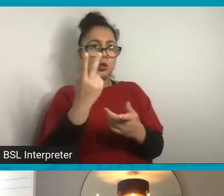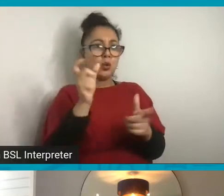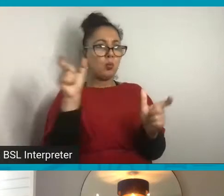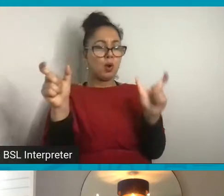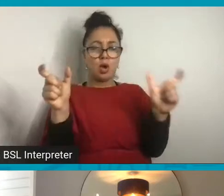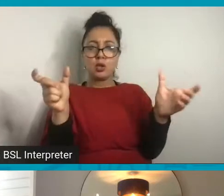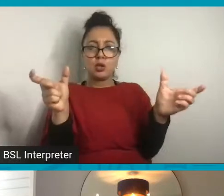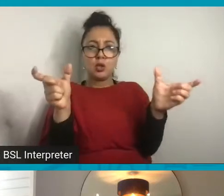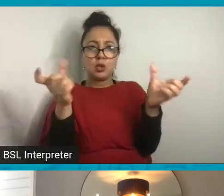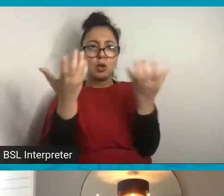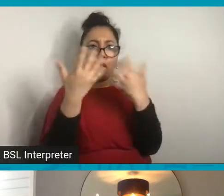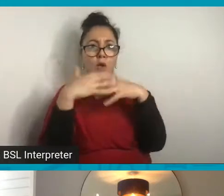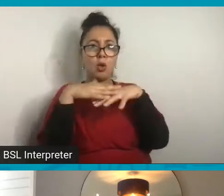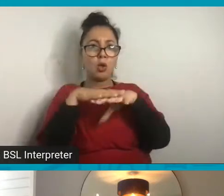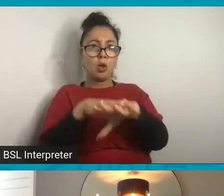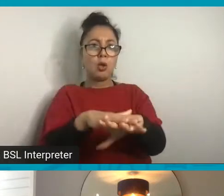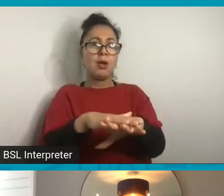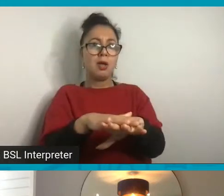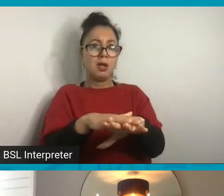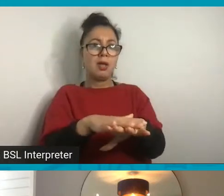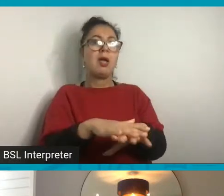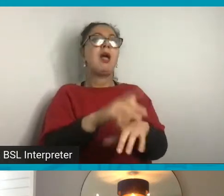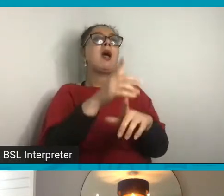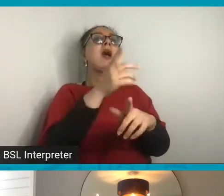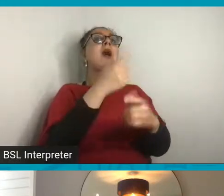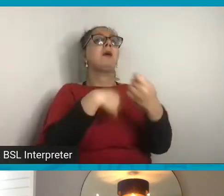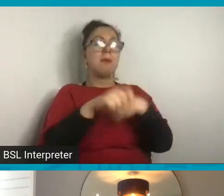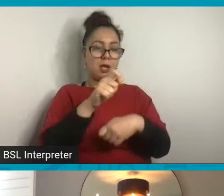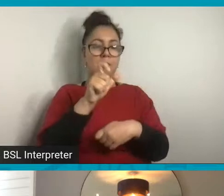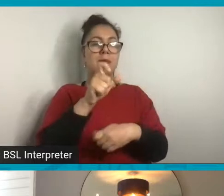together to form Kali graffiti.